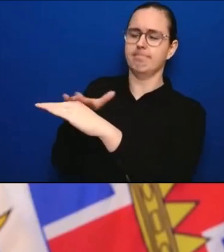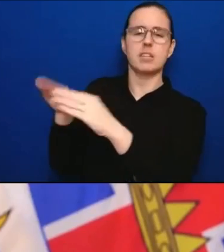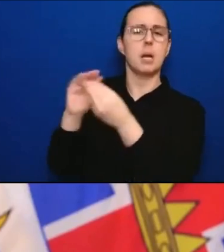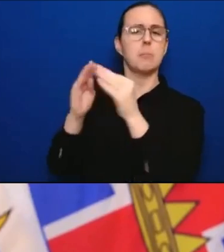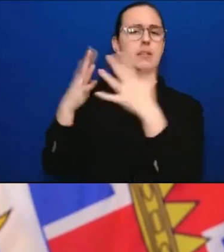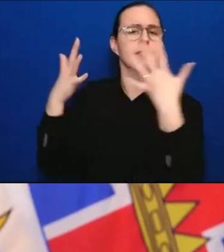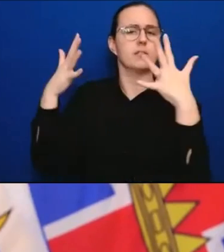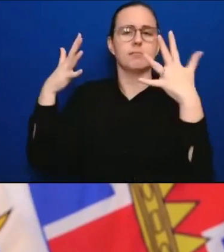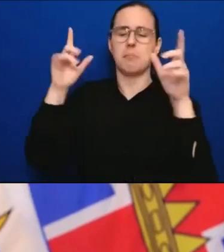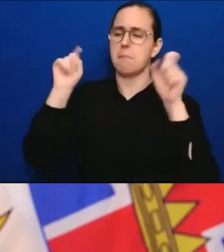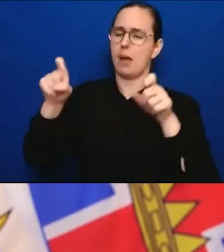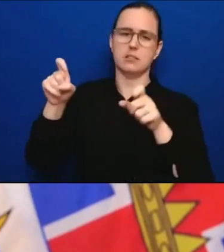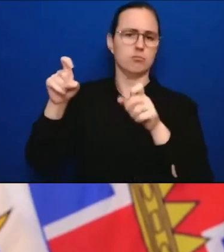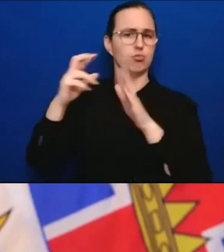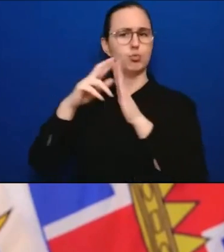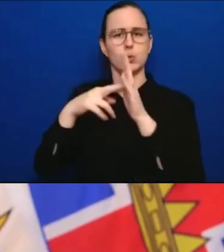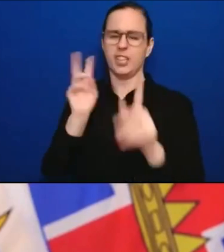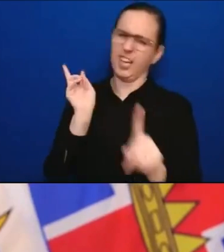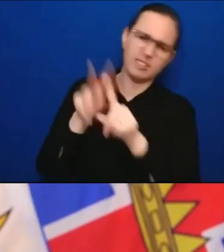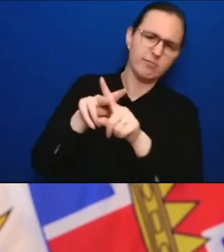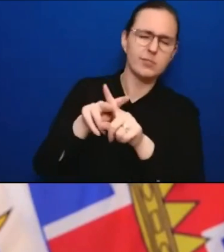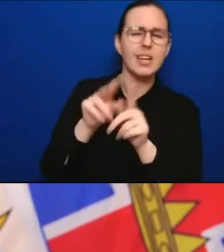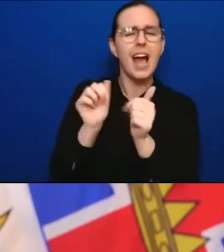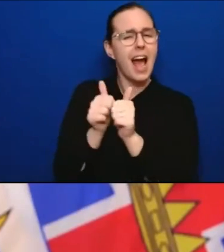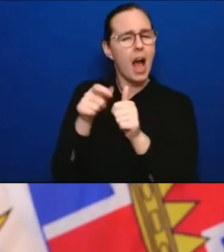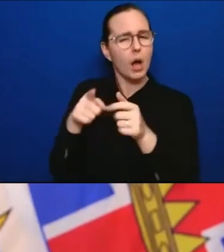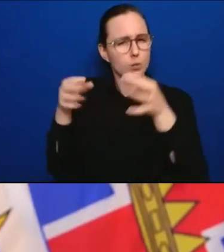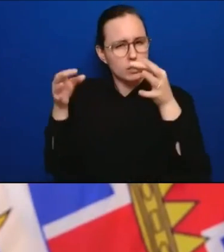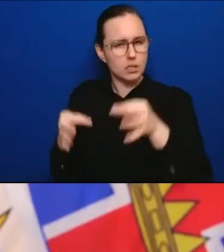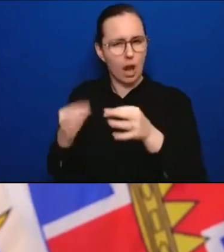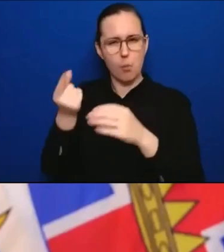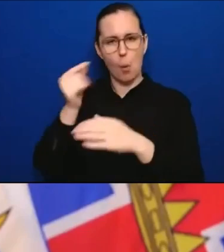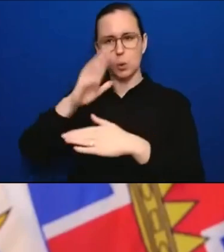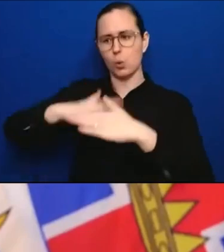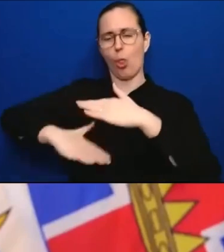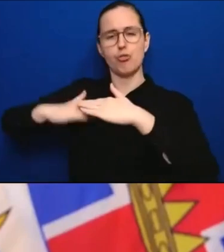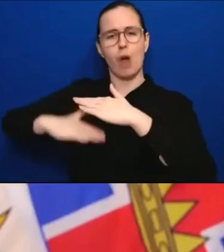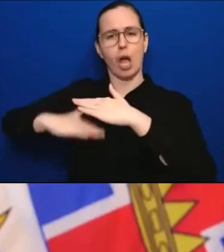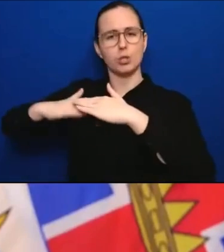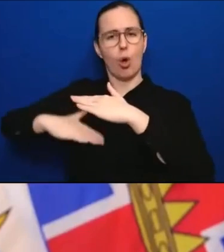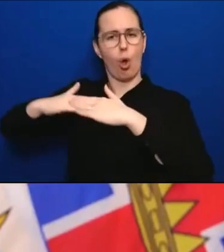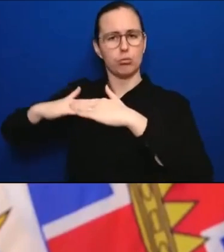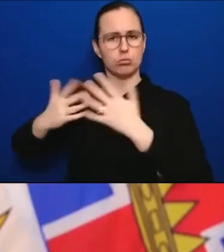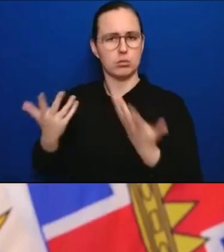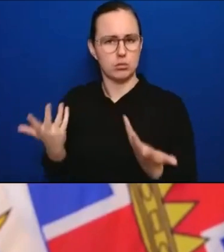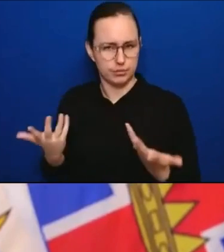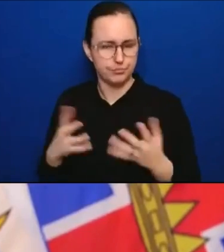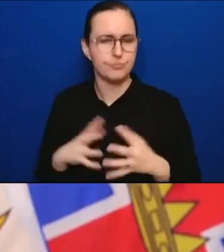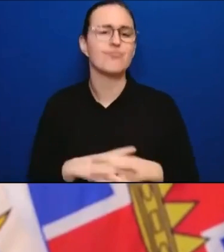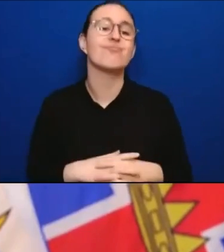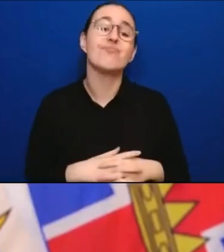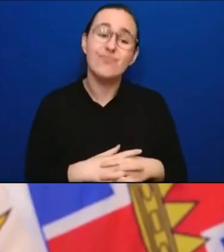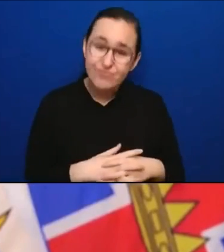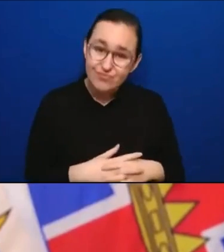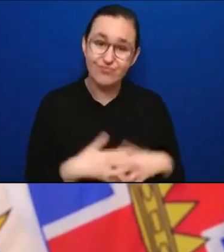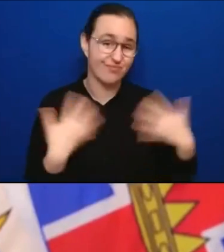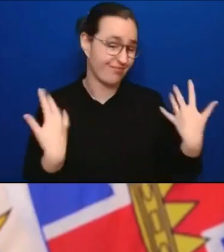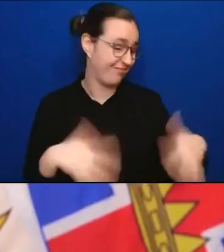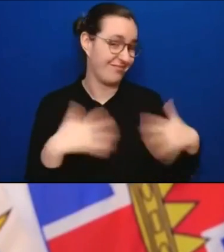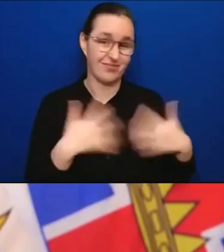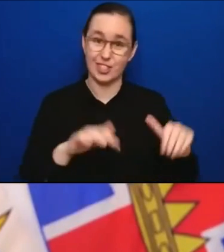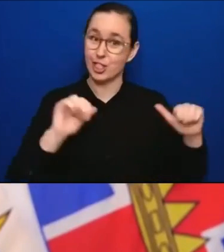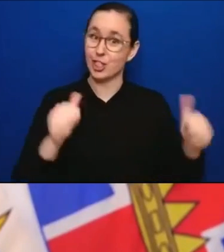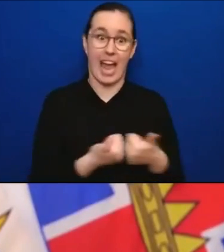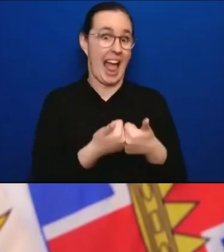Yeah, so really challenging questions. When we look at the people who have died, it is sadly,